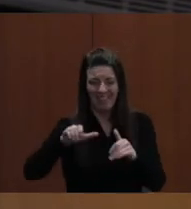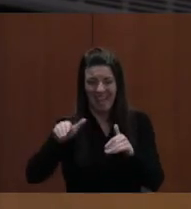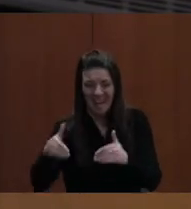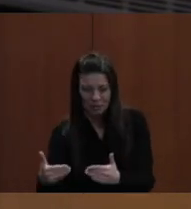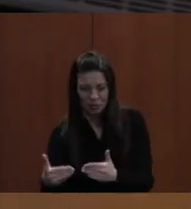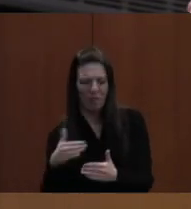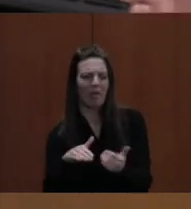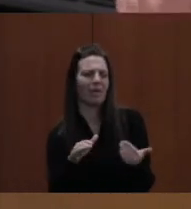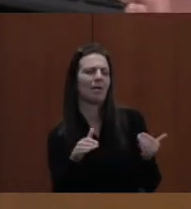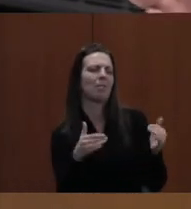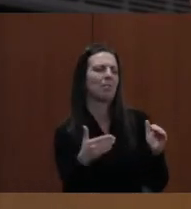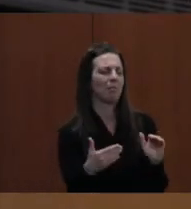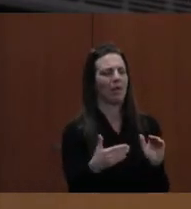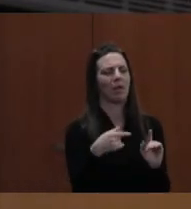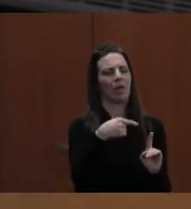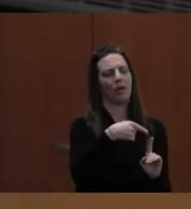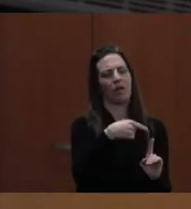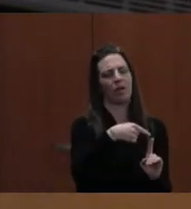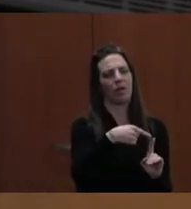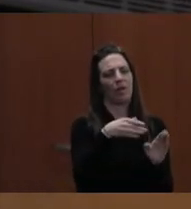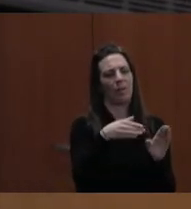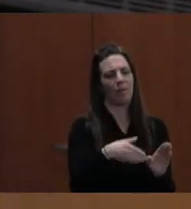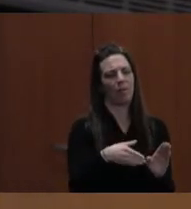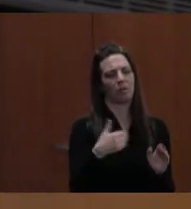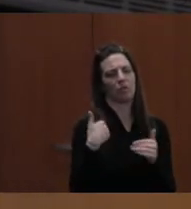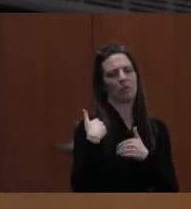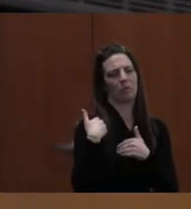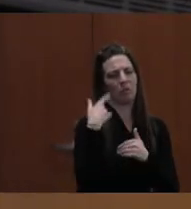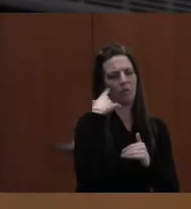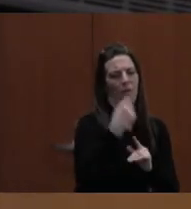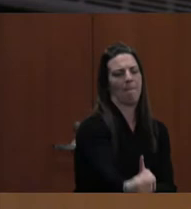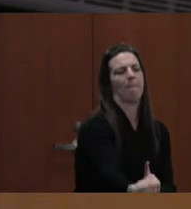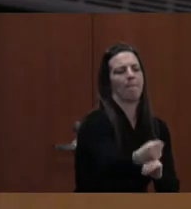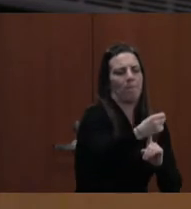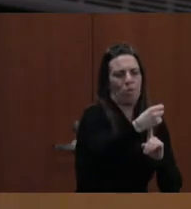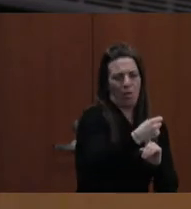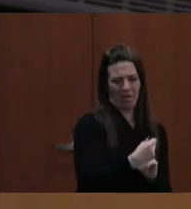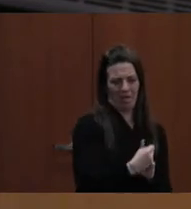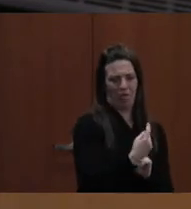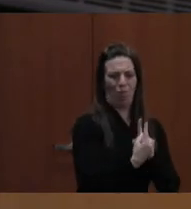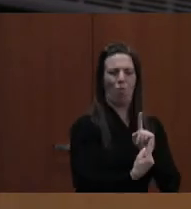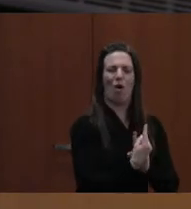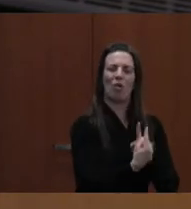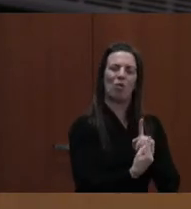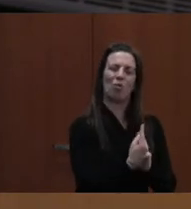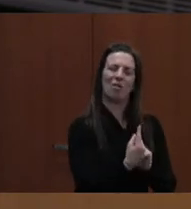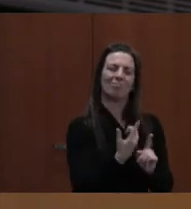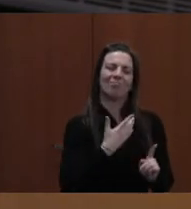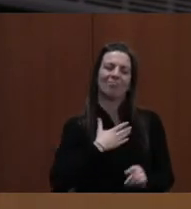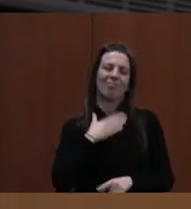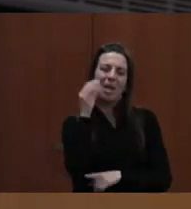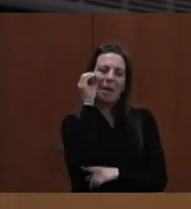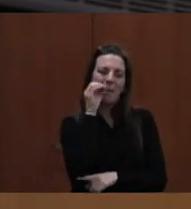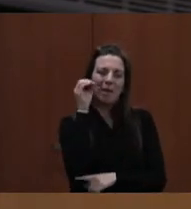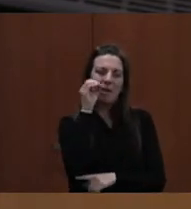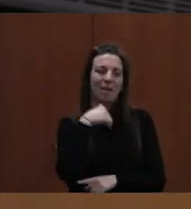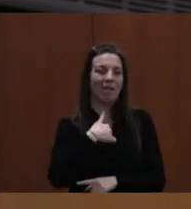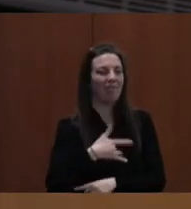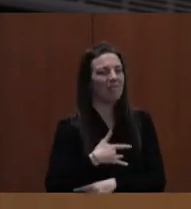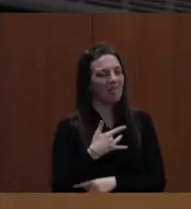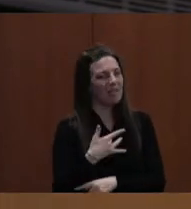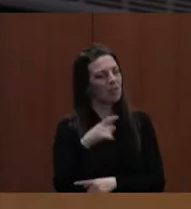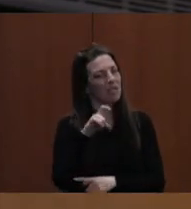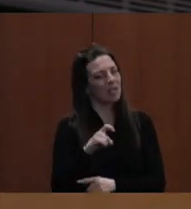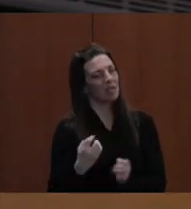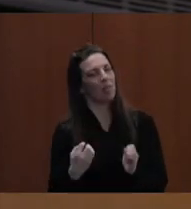some child out every once in a while to work with them. It's just my opinion. I just feel like we just need more of